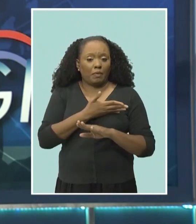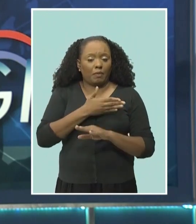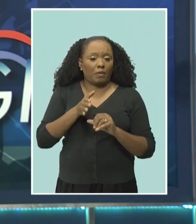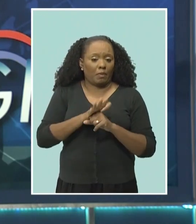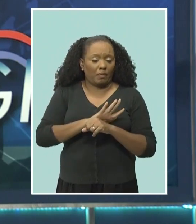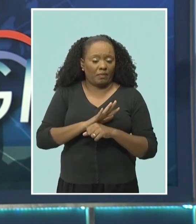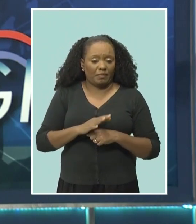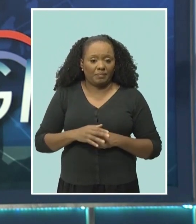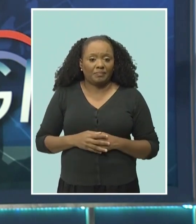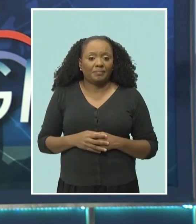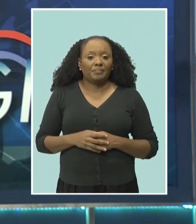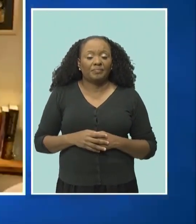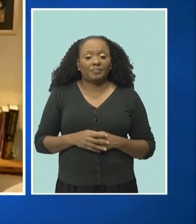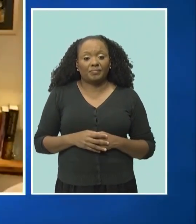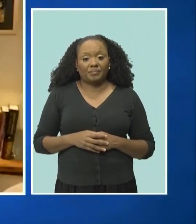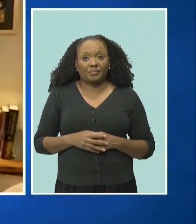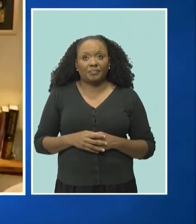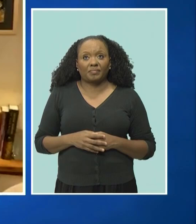-pandemic.